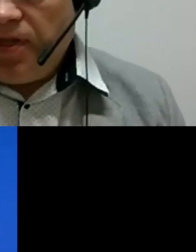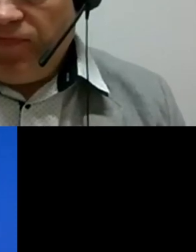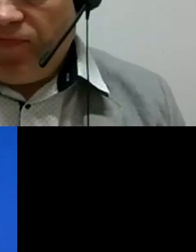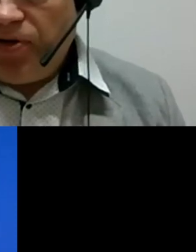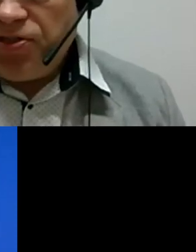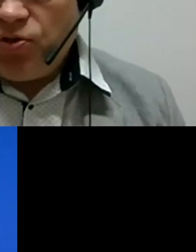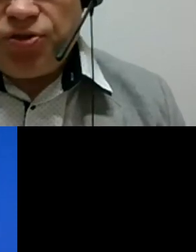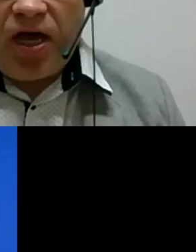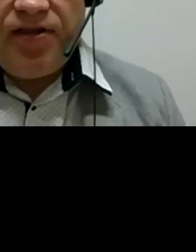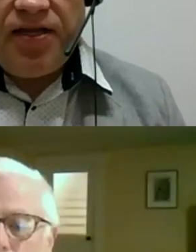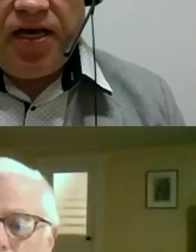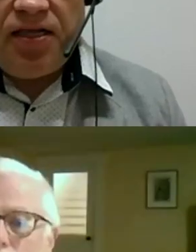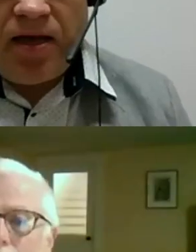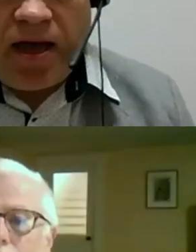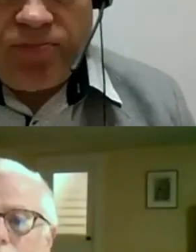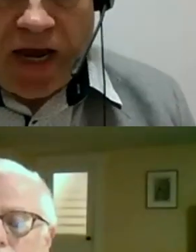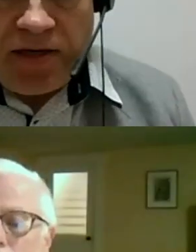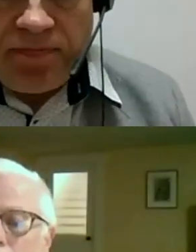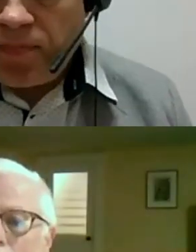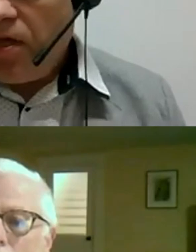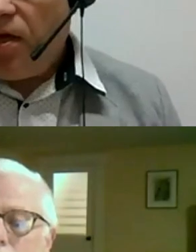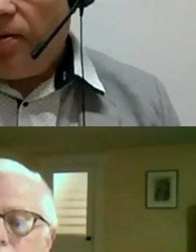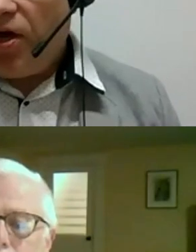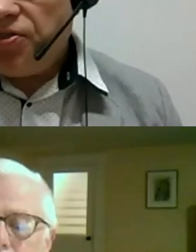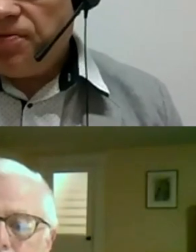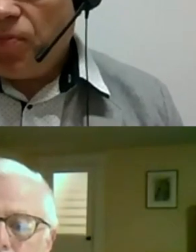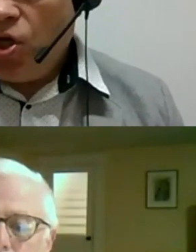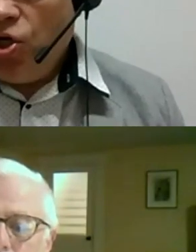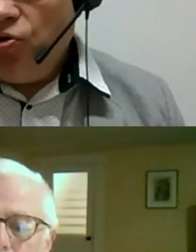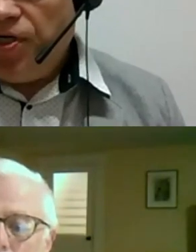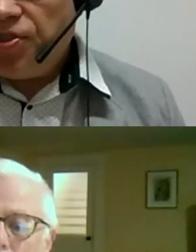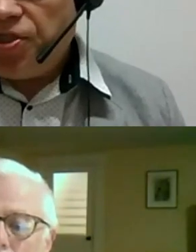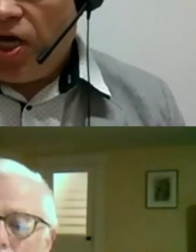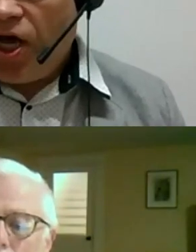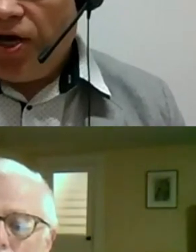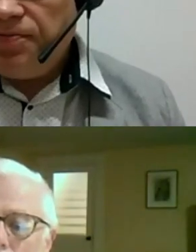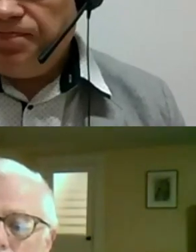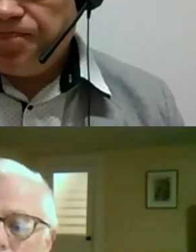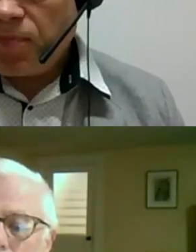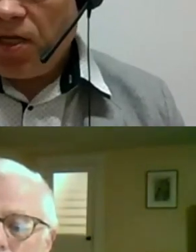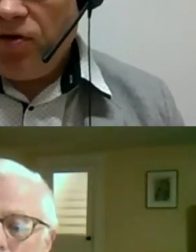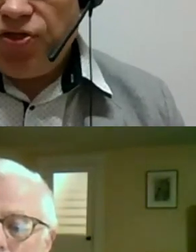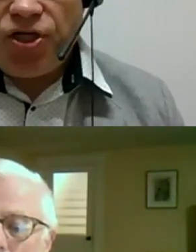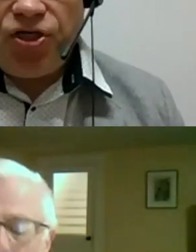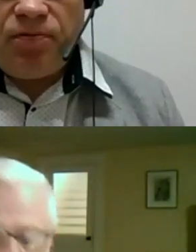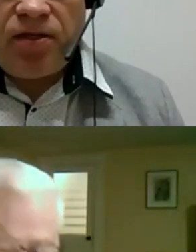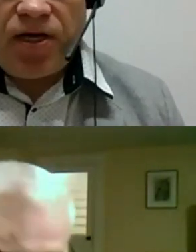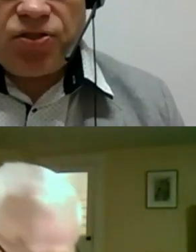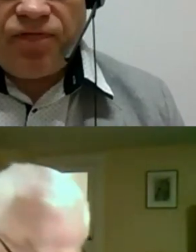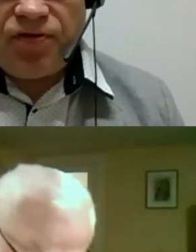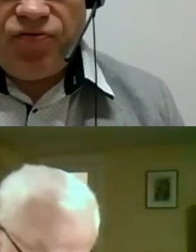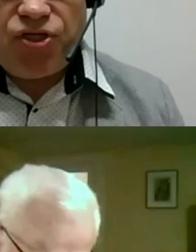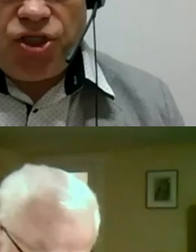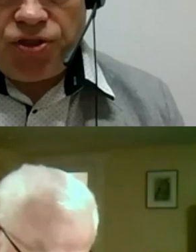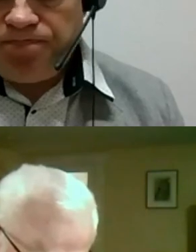Then we are very pleased also to have Daniel Bragg among us, who is a researcher at